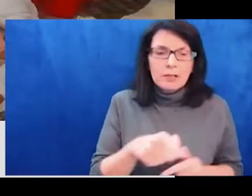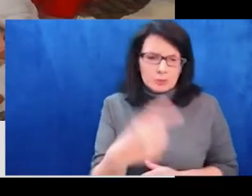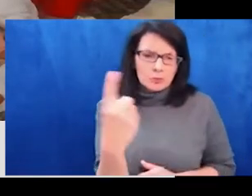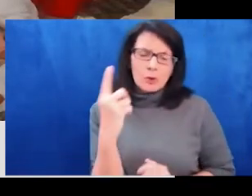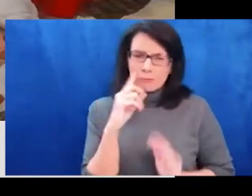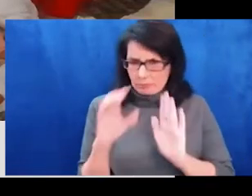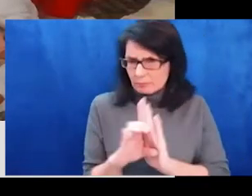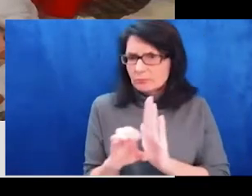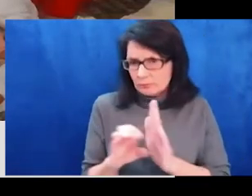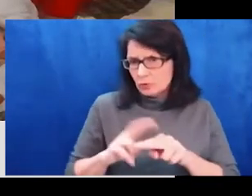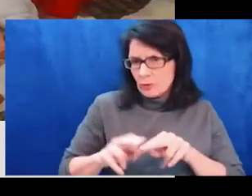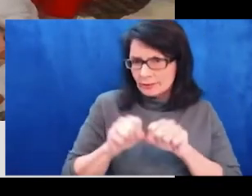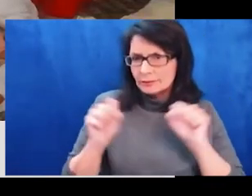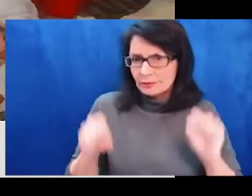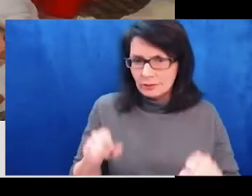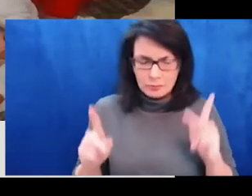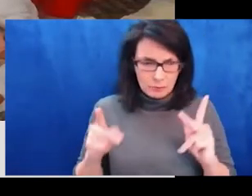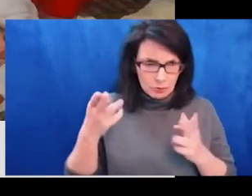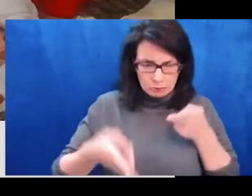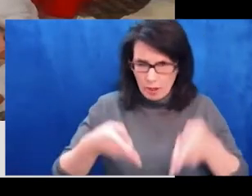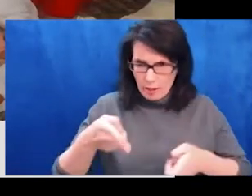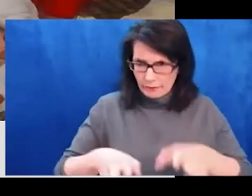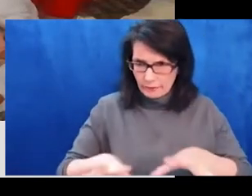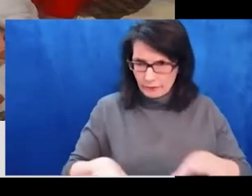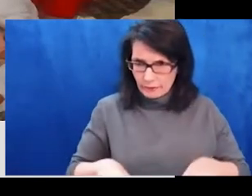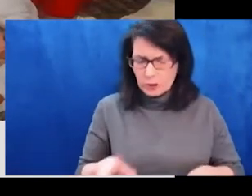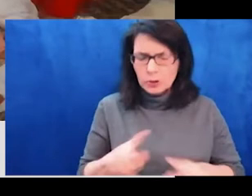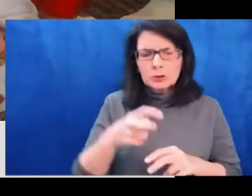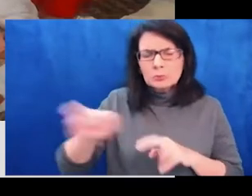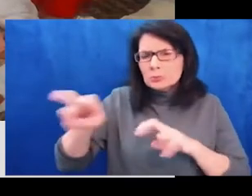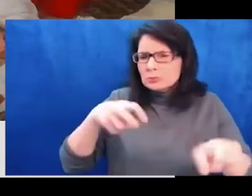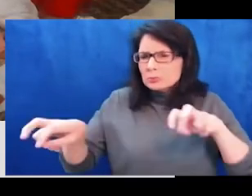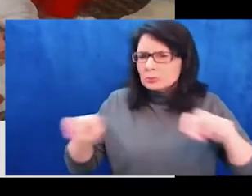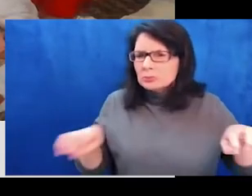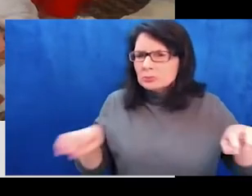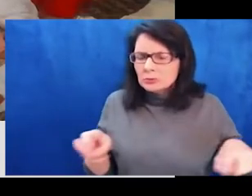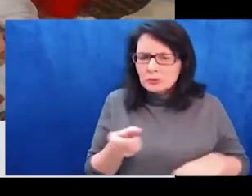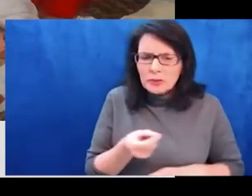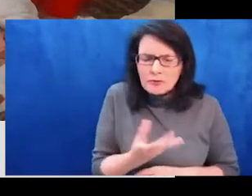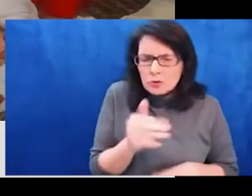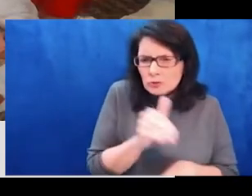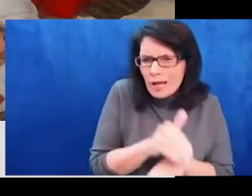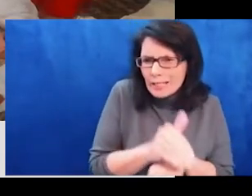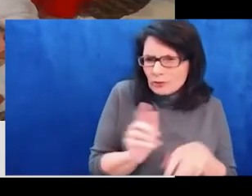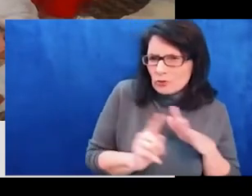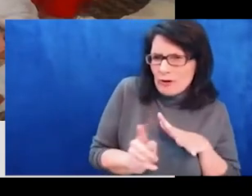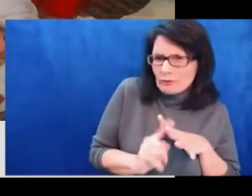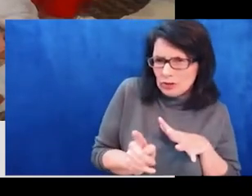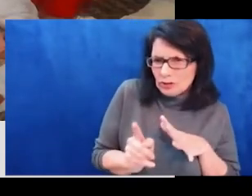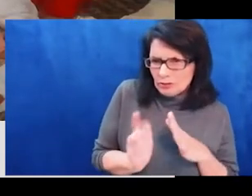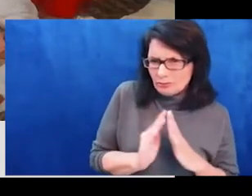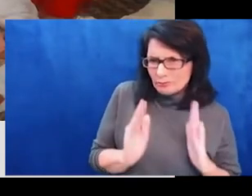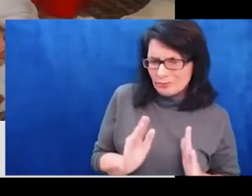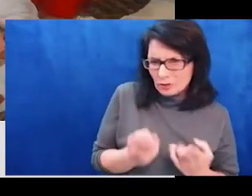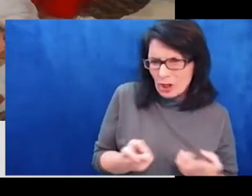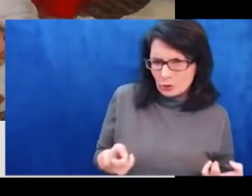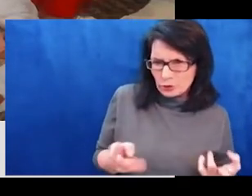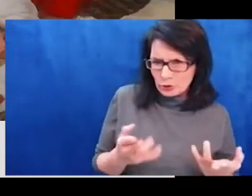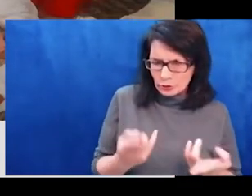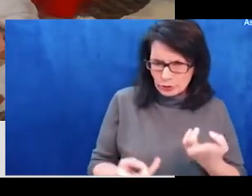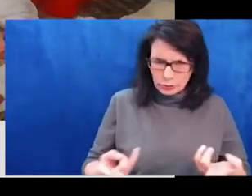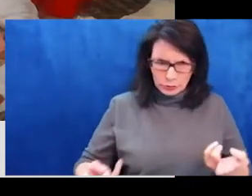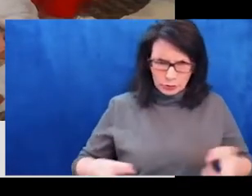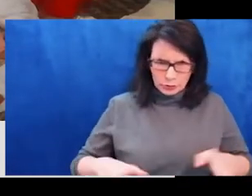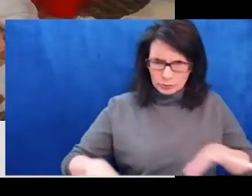also put it into a similar situation as much of Ukraine is, where there are food shortages and